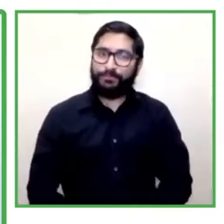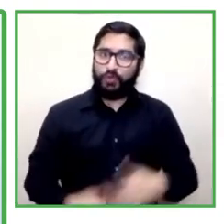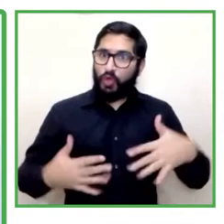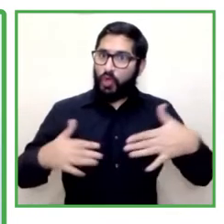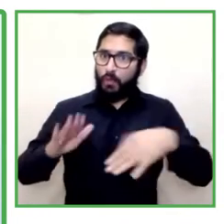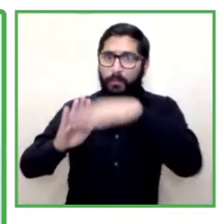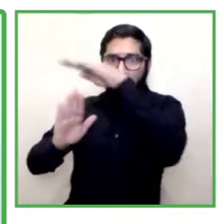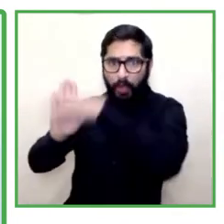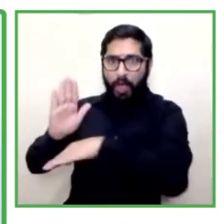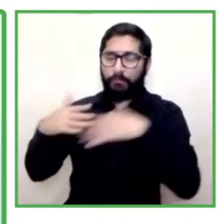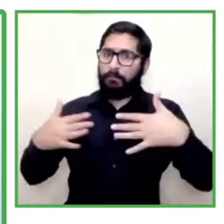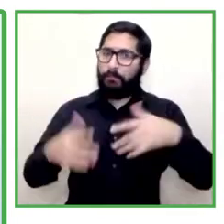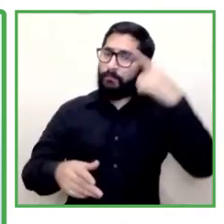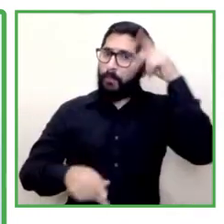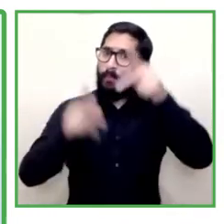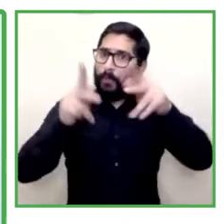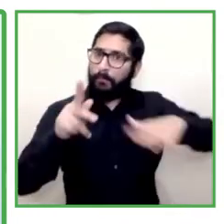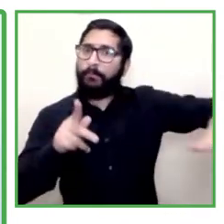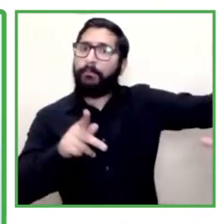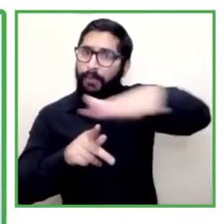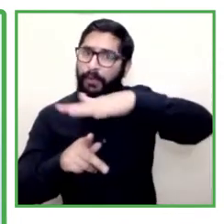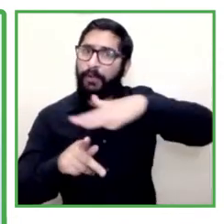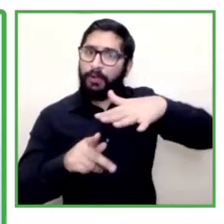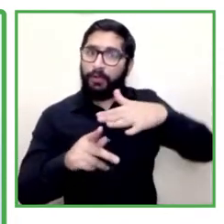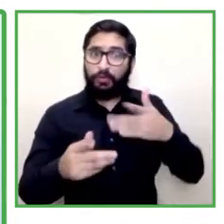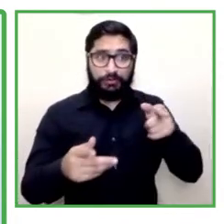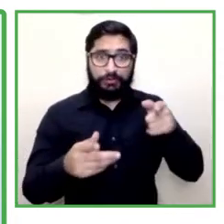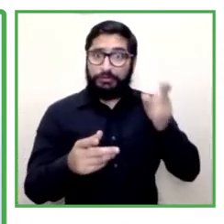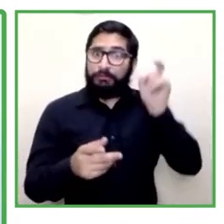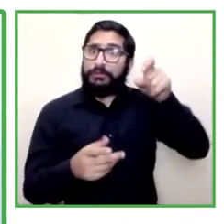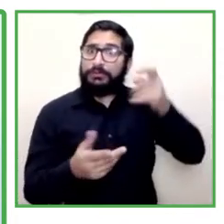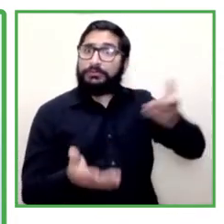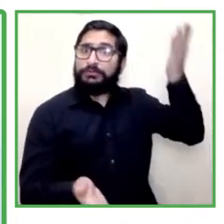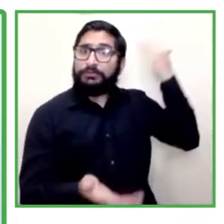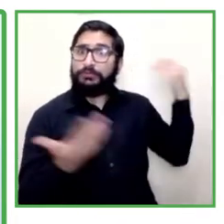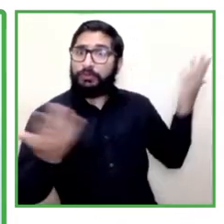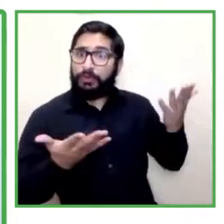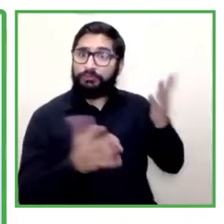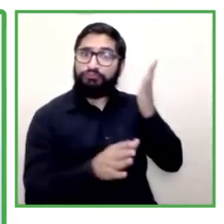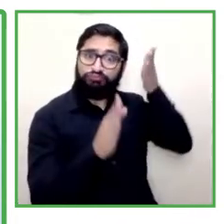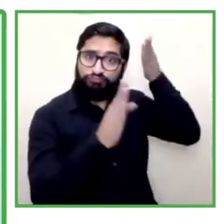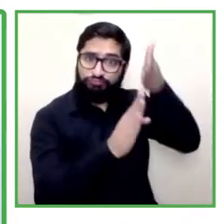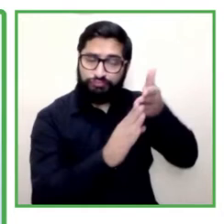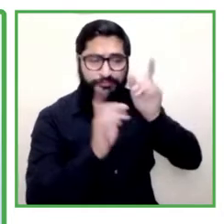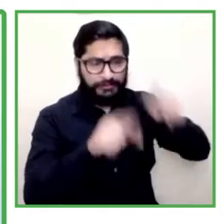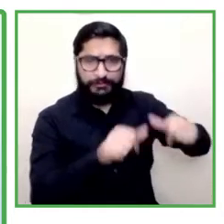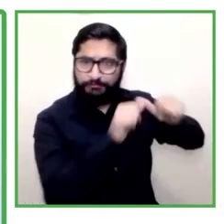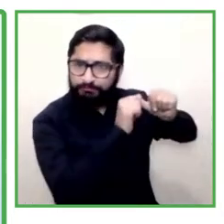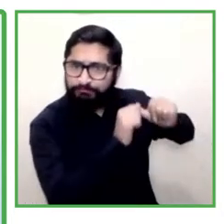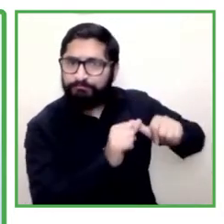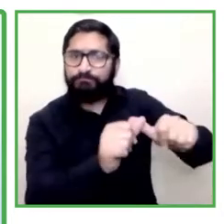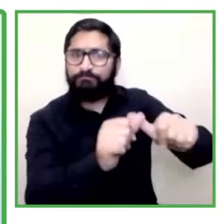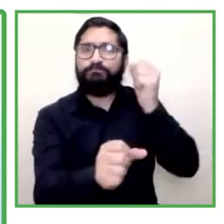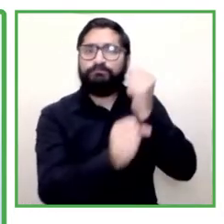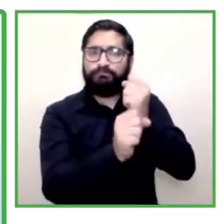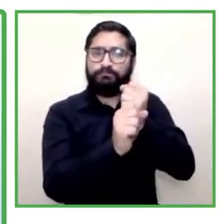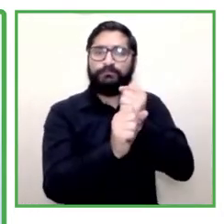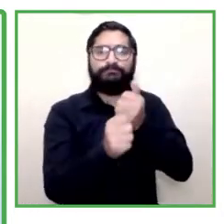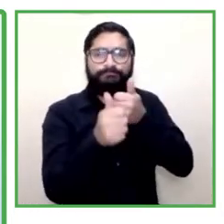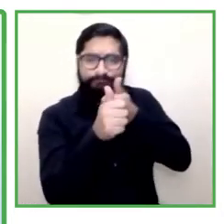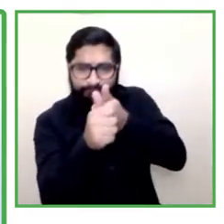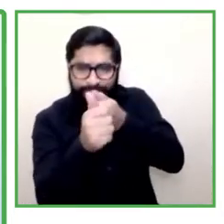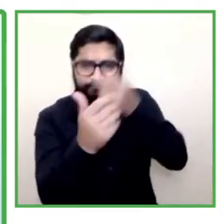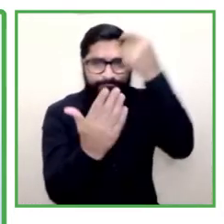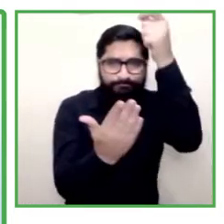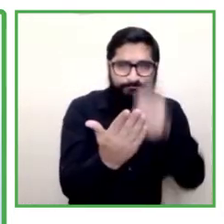program in the lives of our participants when we did follow-ups prior to the pandemic we had data which said that